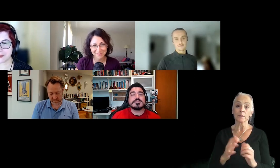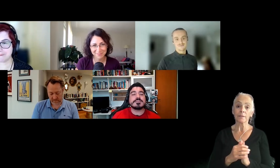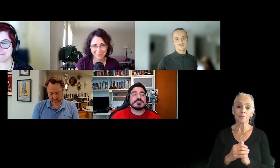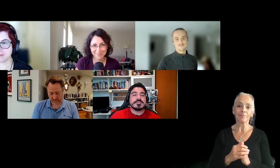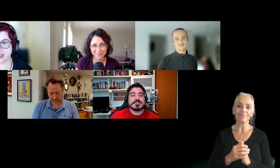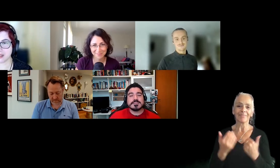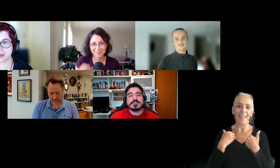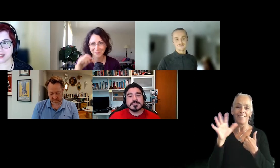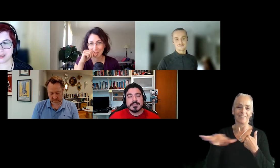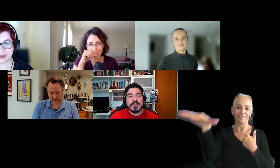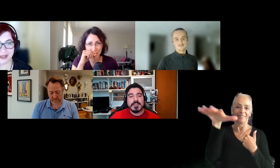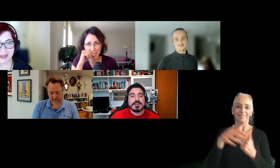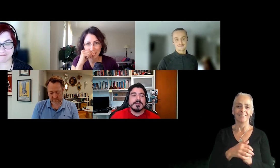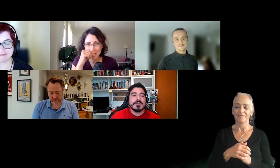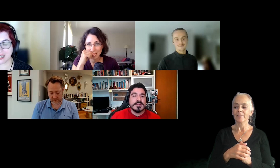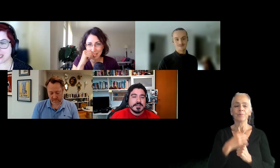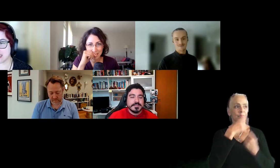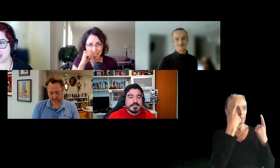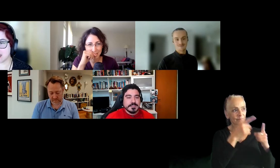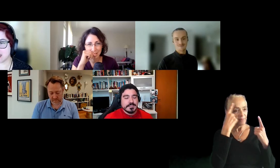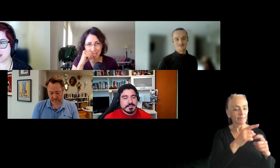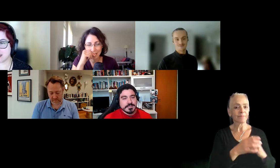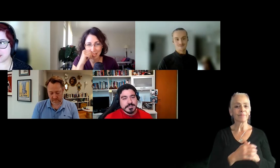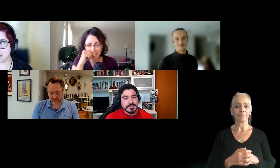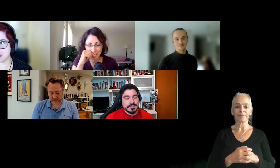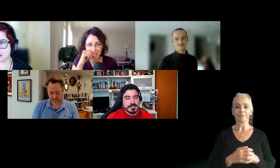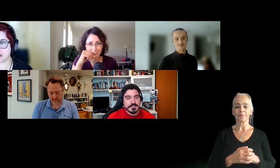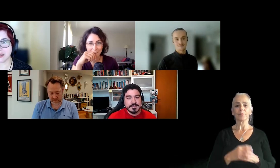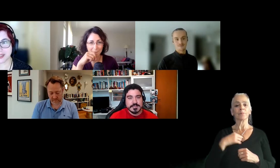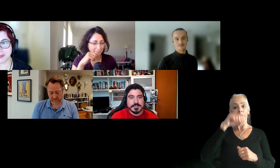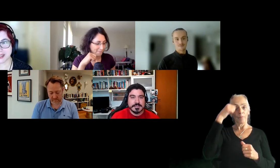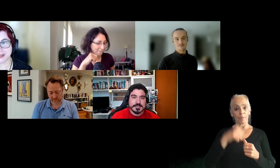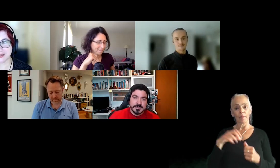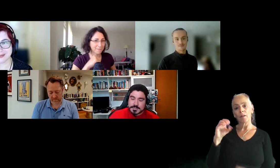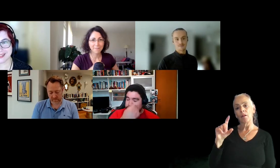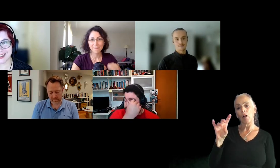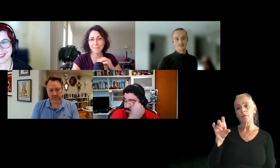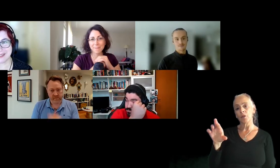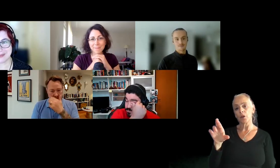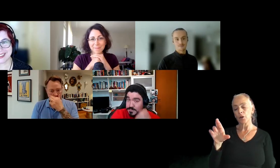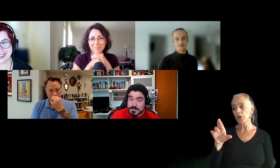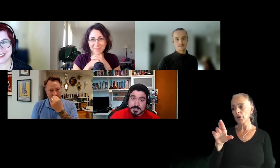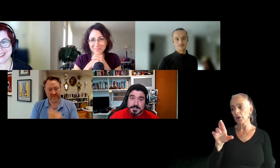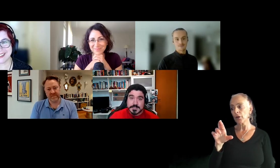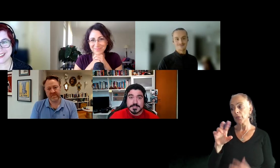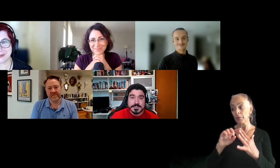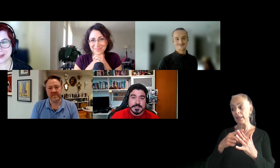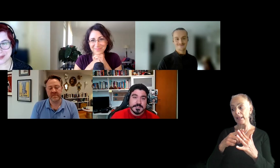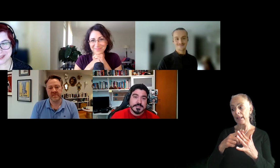Yes. I agree with that. Like, uh, I remember Oliver, I bugged you like in the beginning,